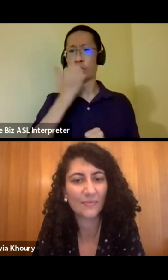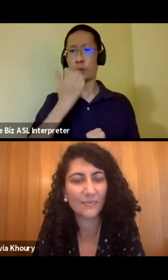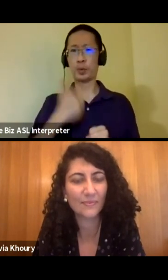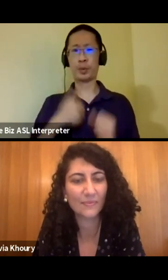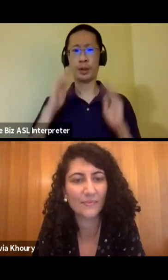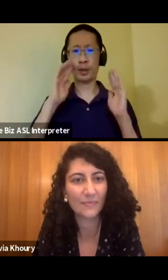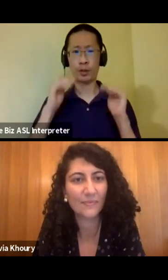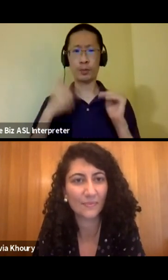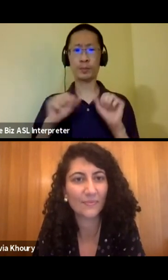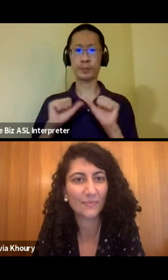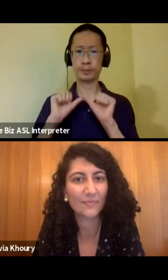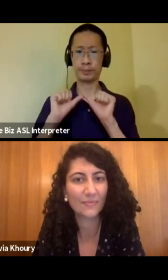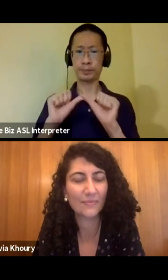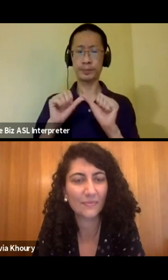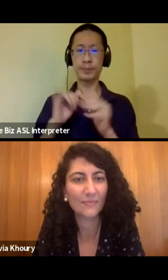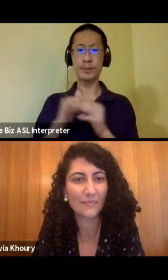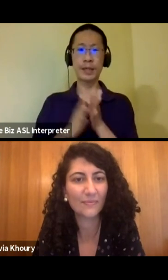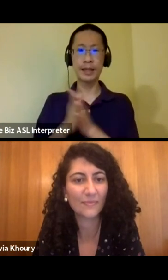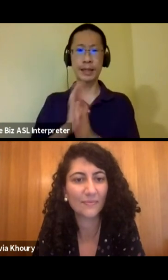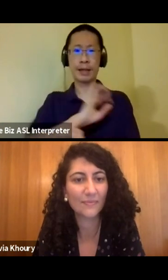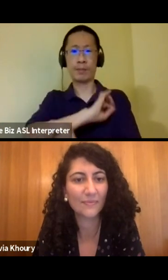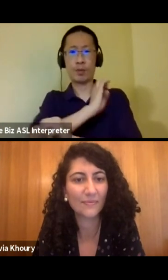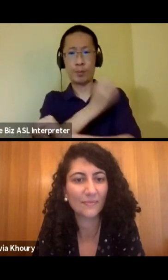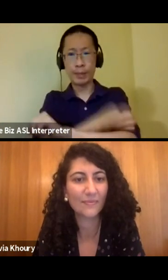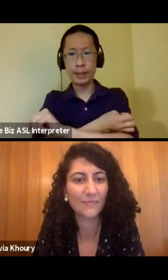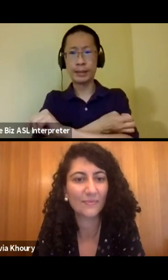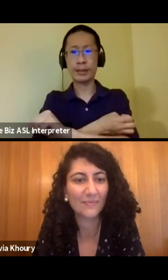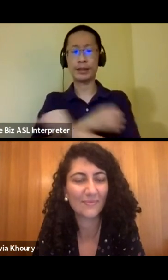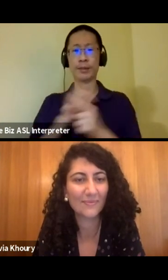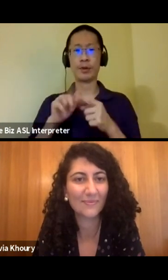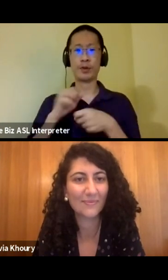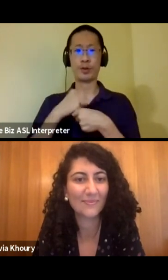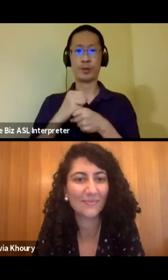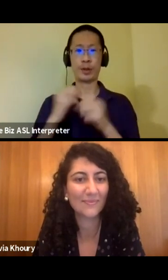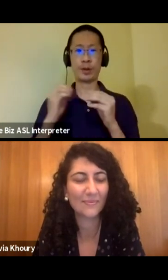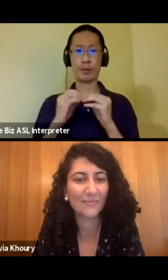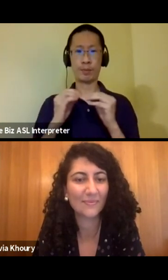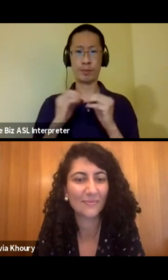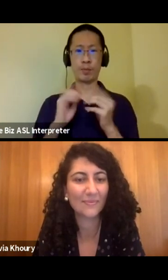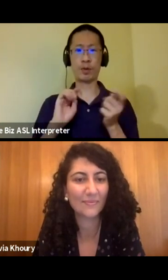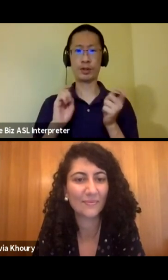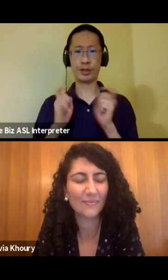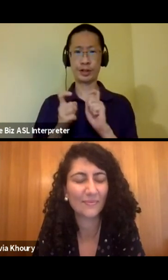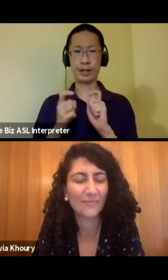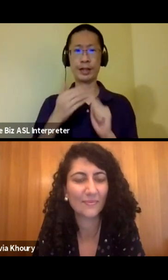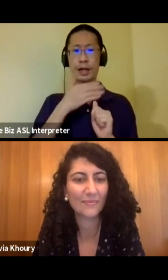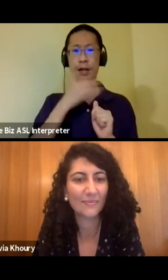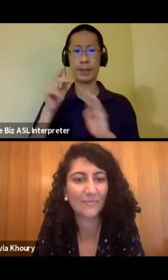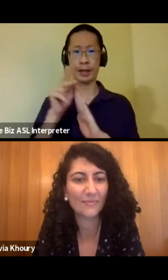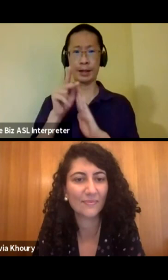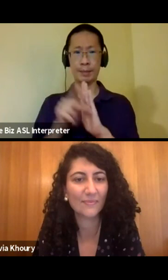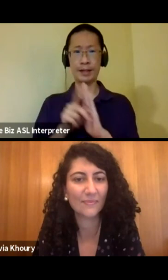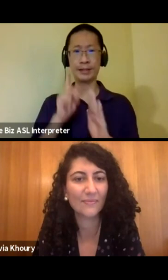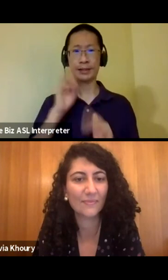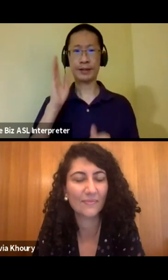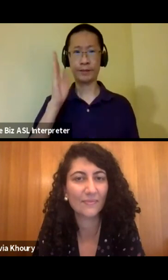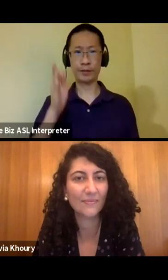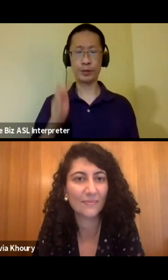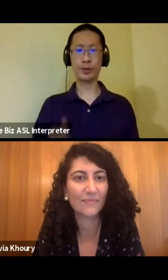you know, continue that momentum, um, to create more, more change and better policies in the future.